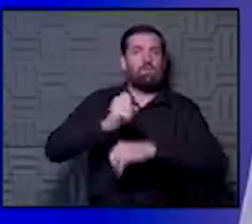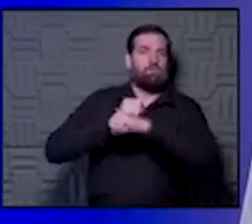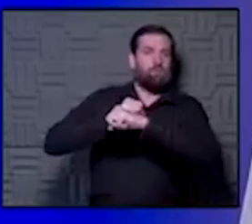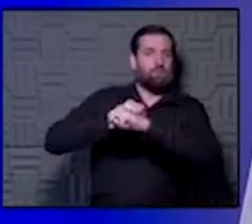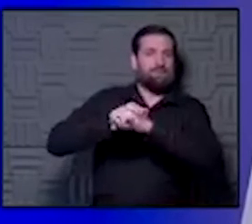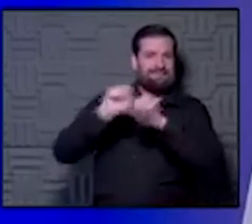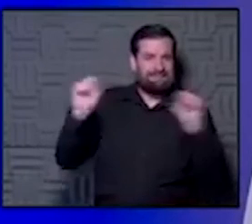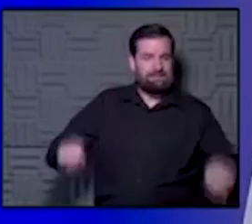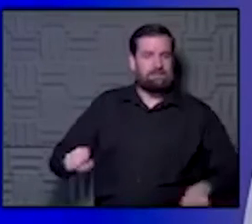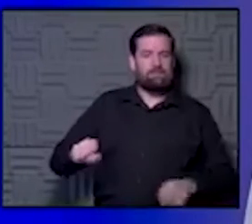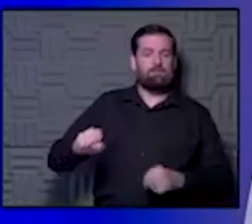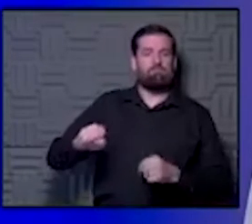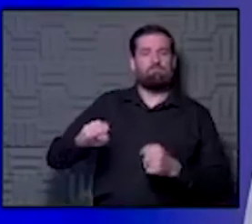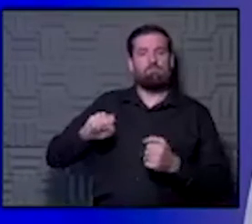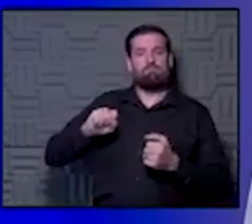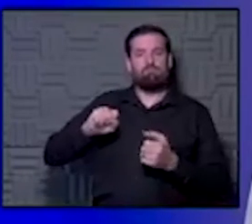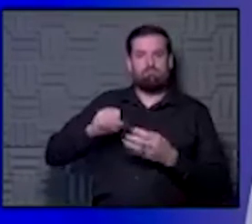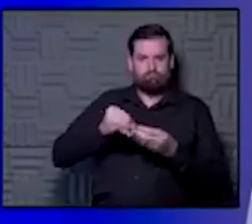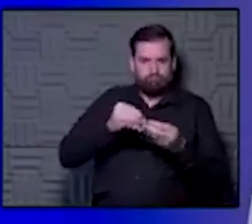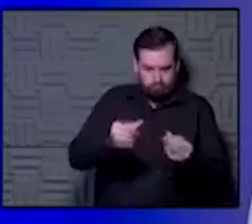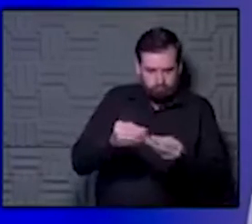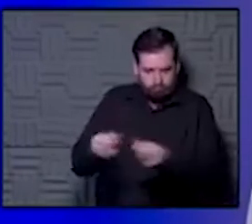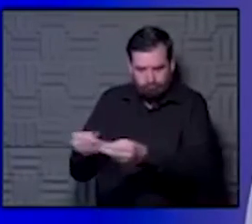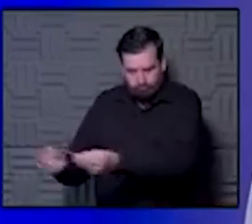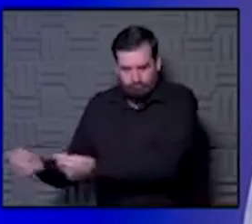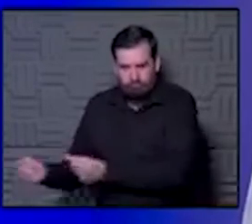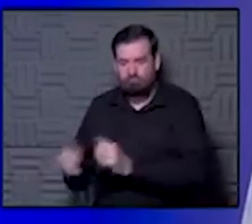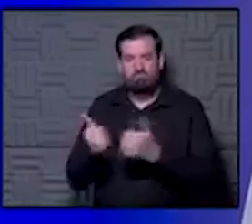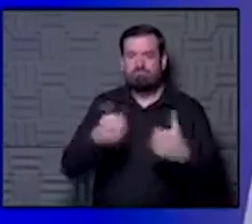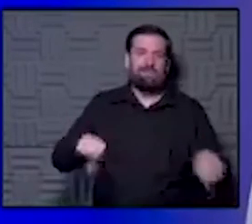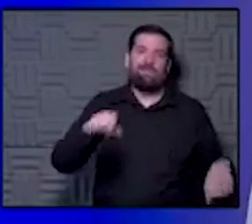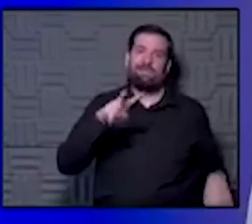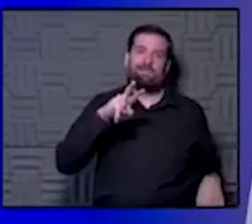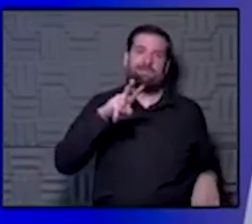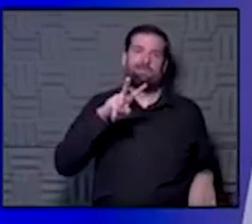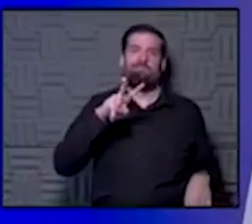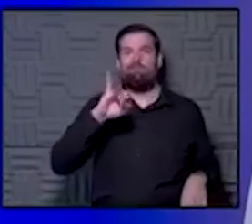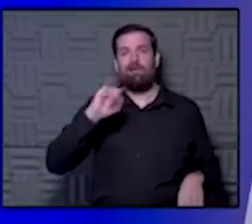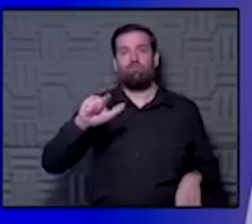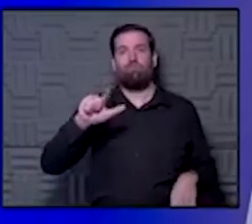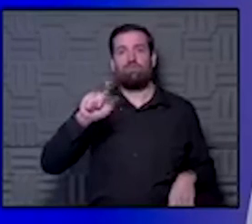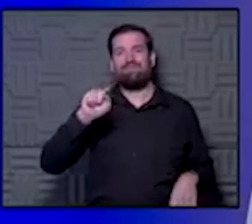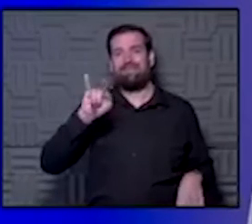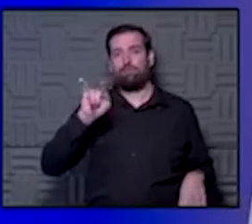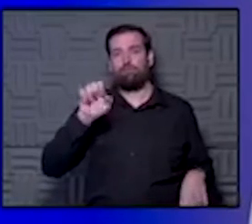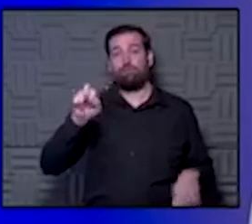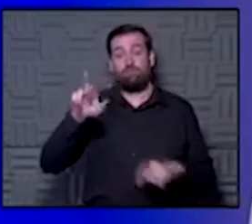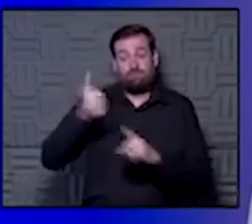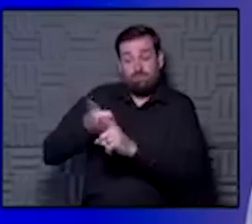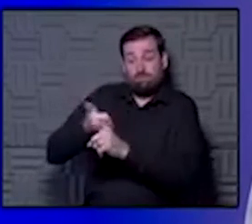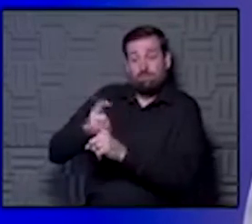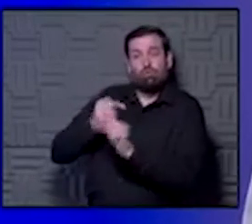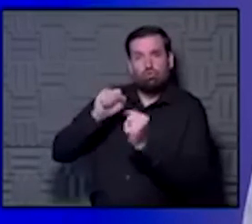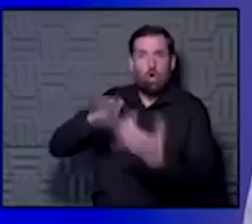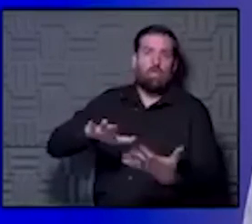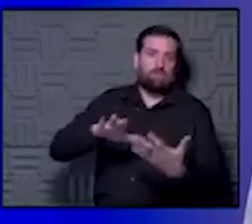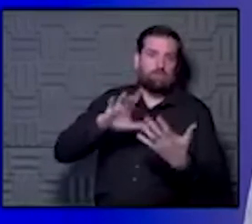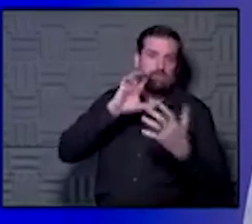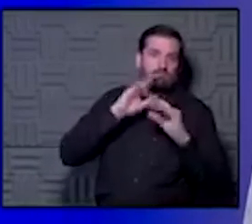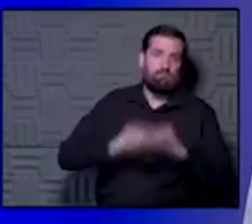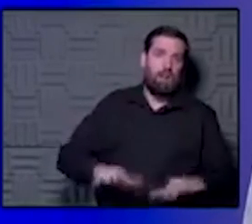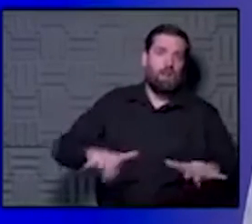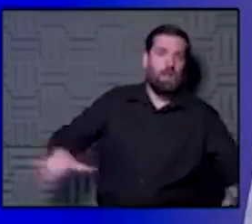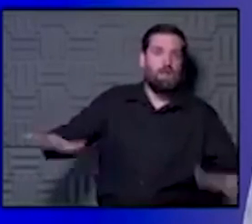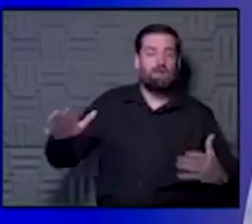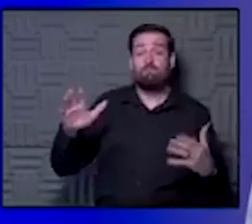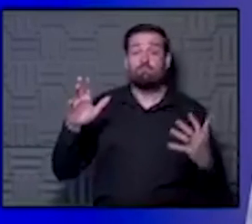any significant amount of viral titer. The viral titer is important because that will cause you to be infectious. And so from that point on,